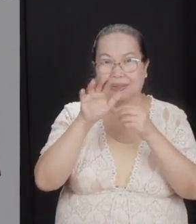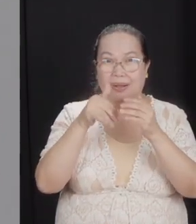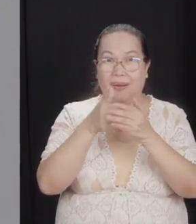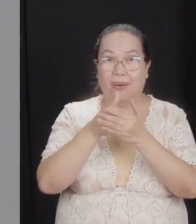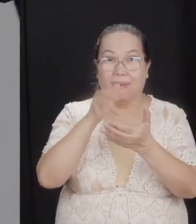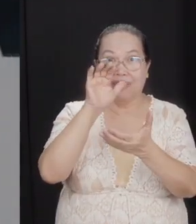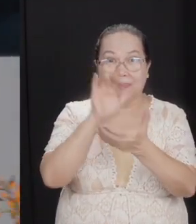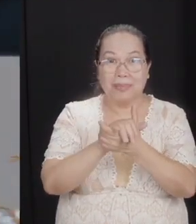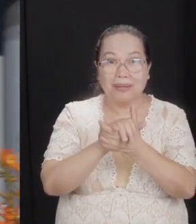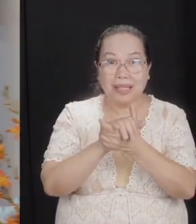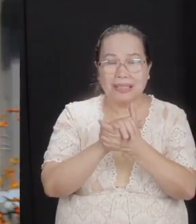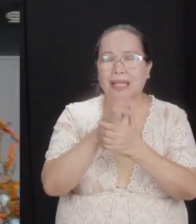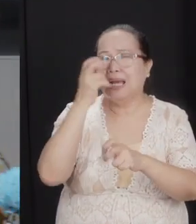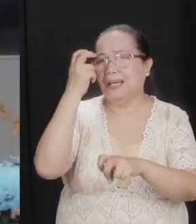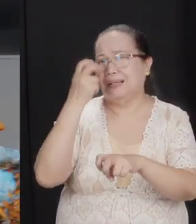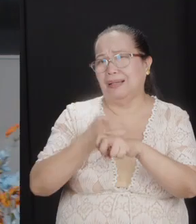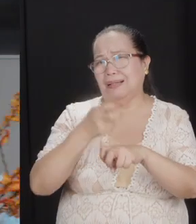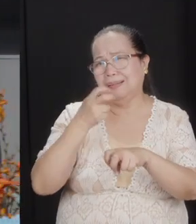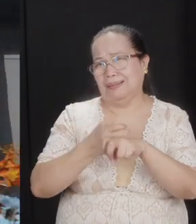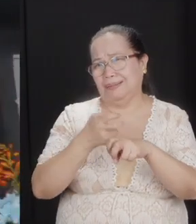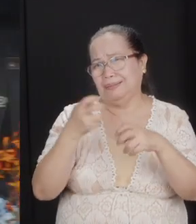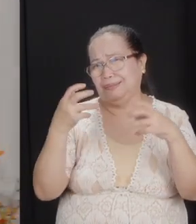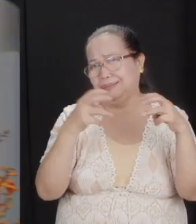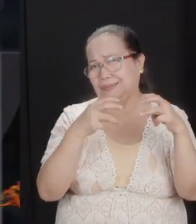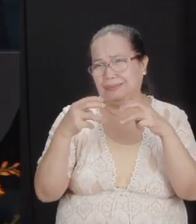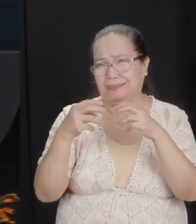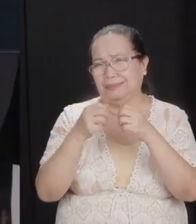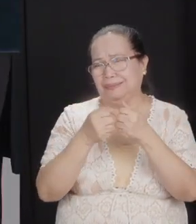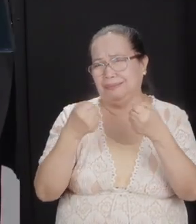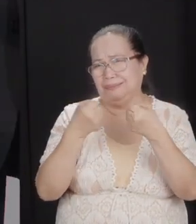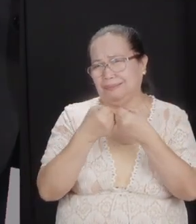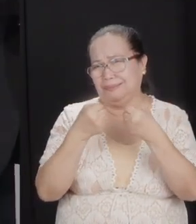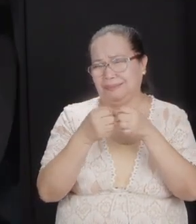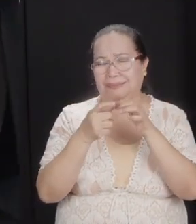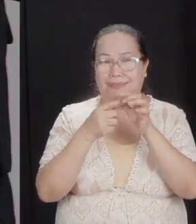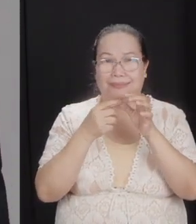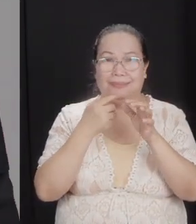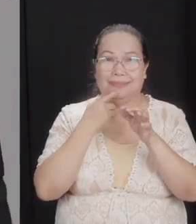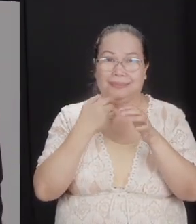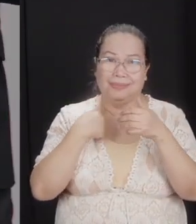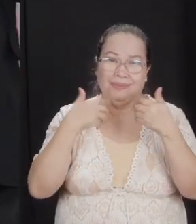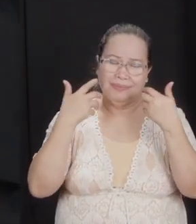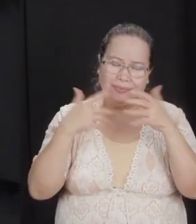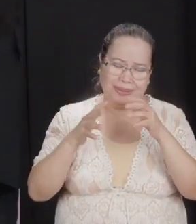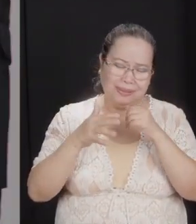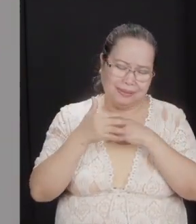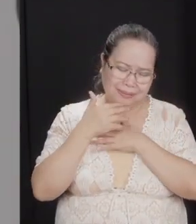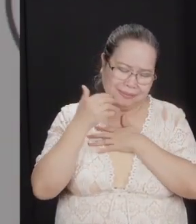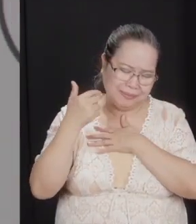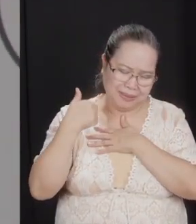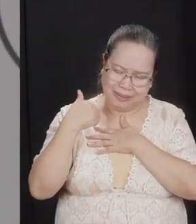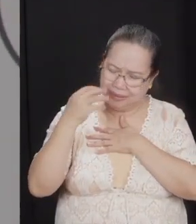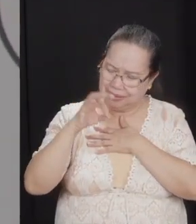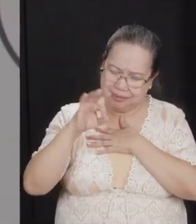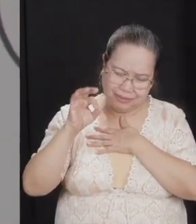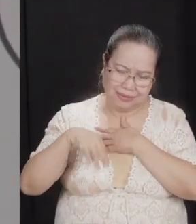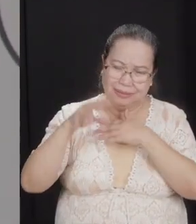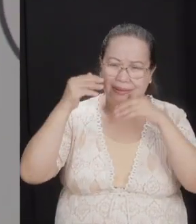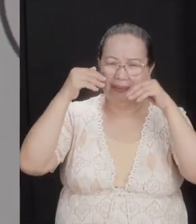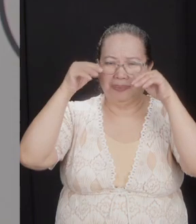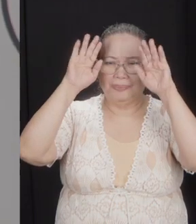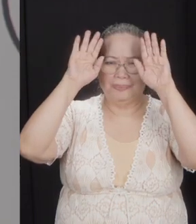is difficult. And you're tempted to say, I've done my best. But hands up.